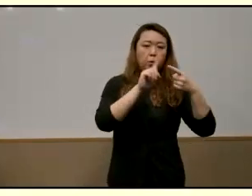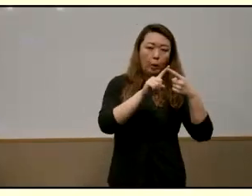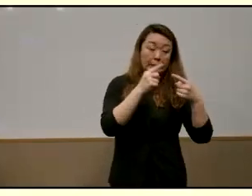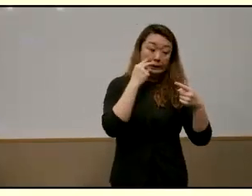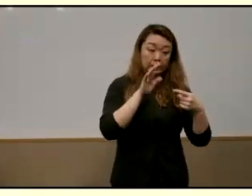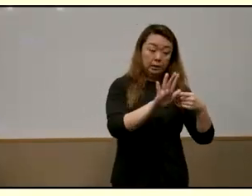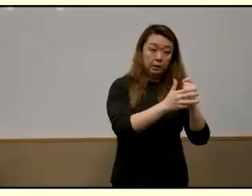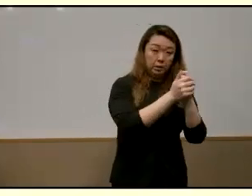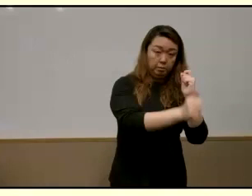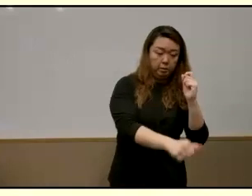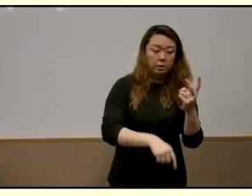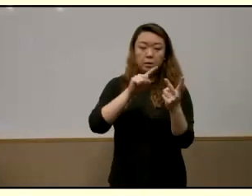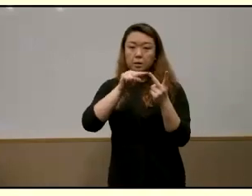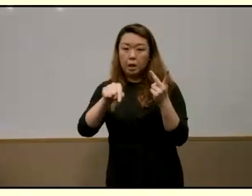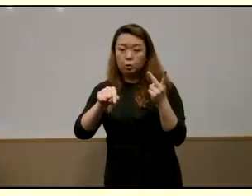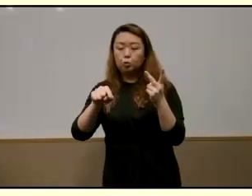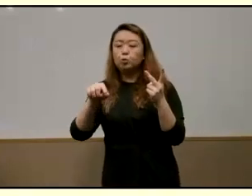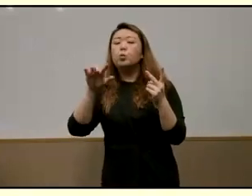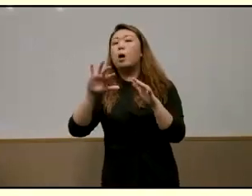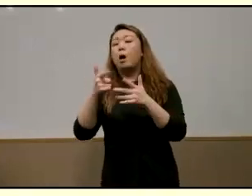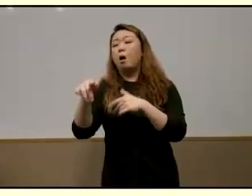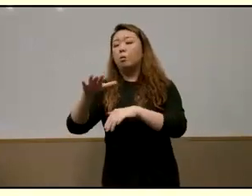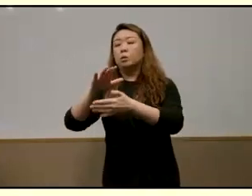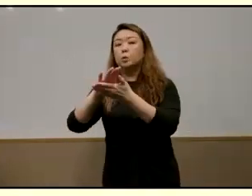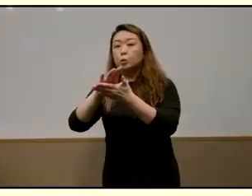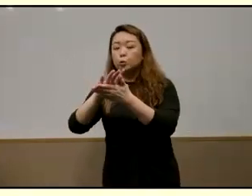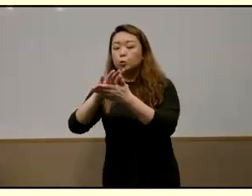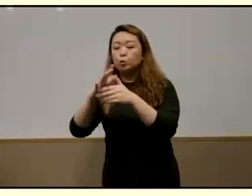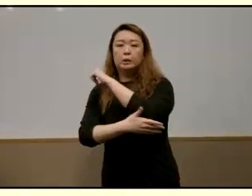and the perceived care of the state and school which i'll explain in turn